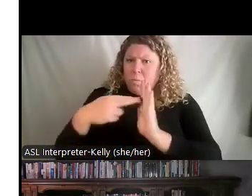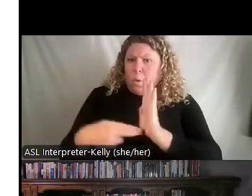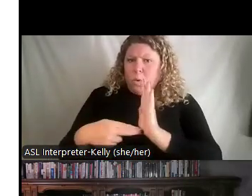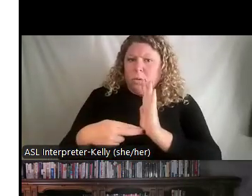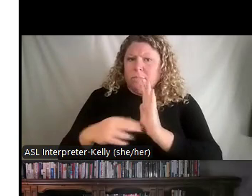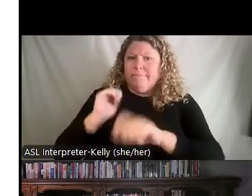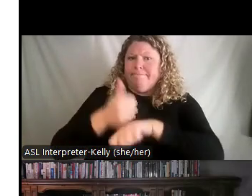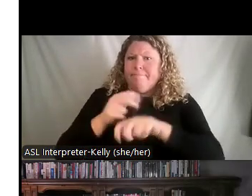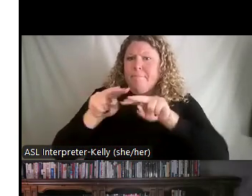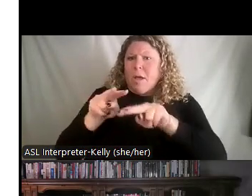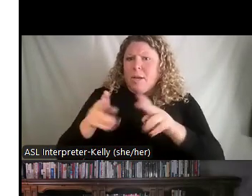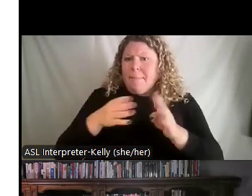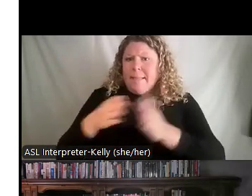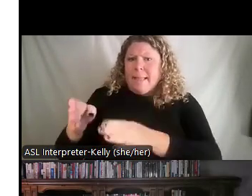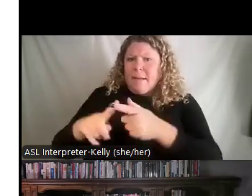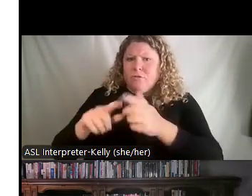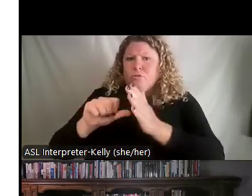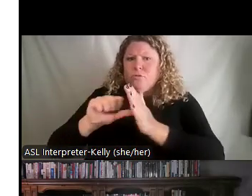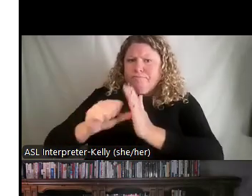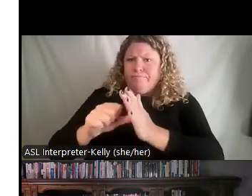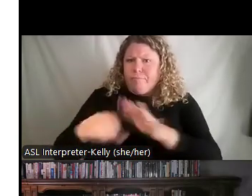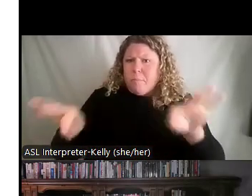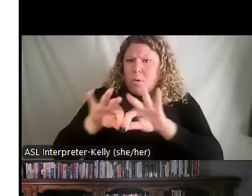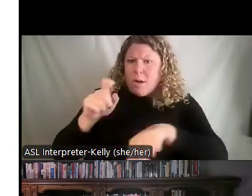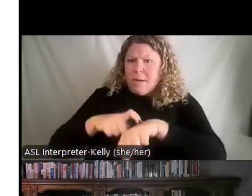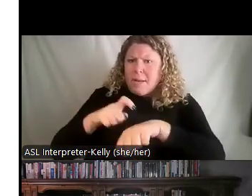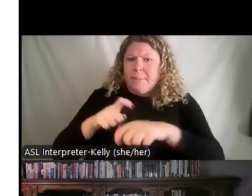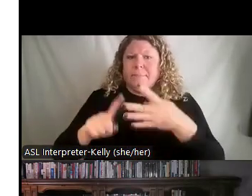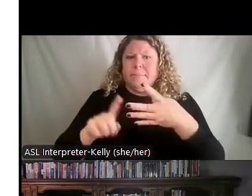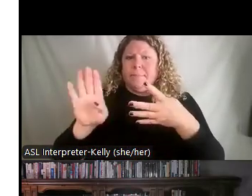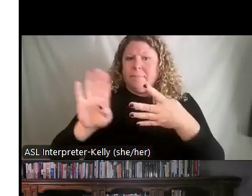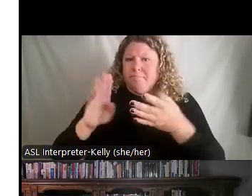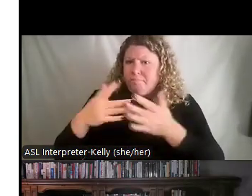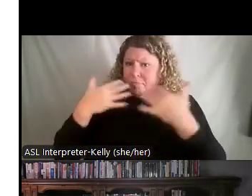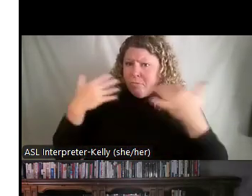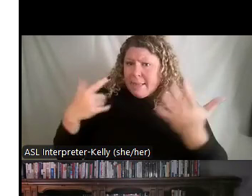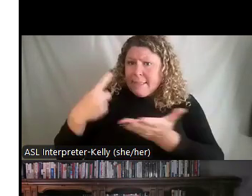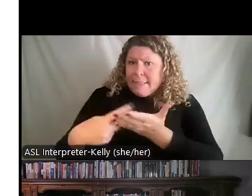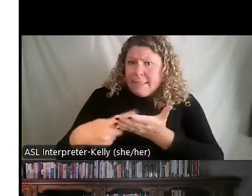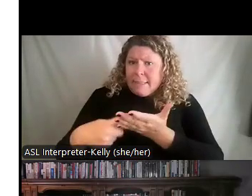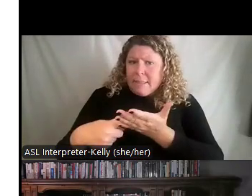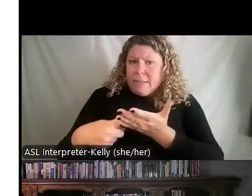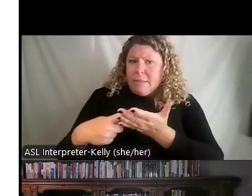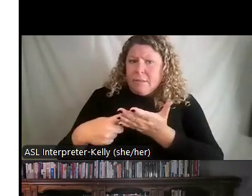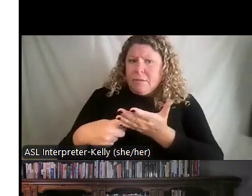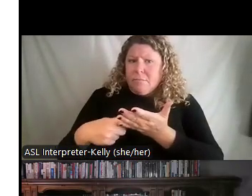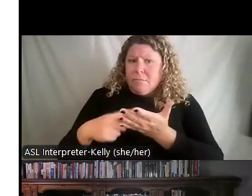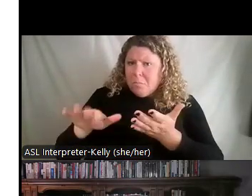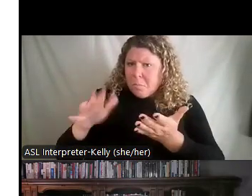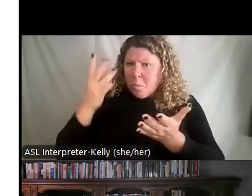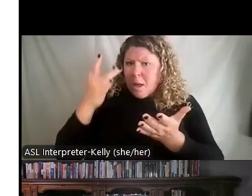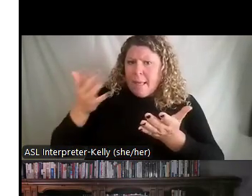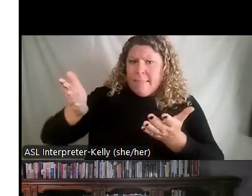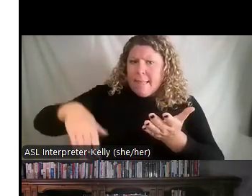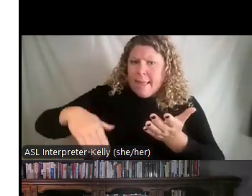a monitoring plan to stress the importance of being on time? Do you B, have a friendly discussion with your direct report about why they were late,